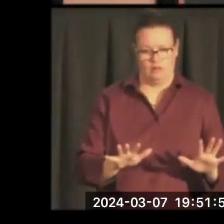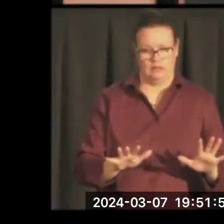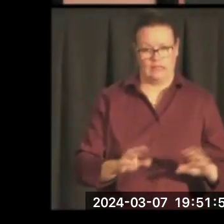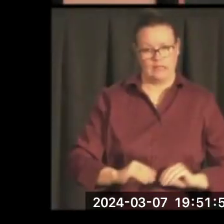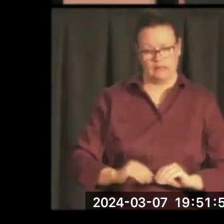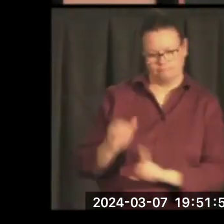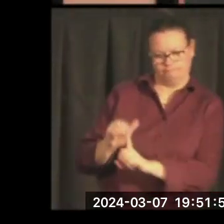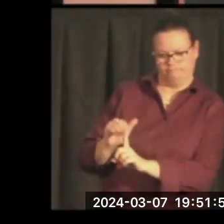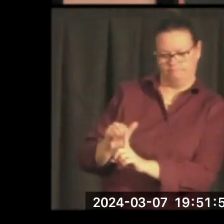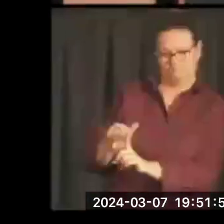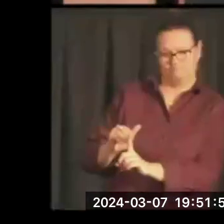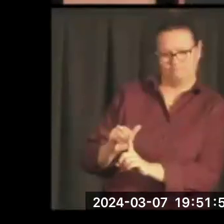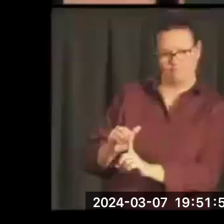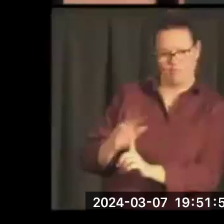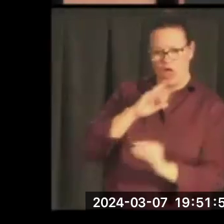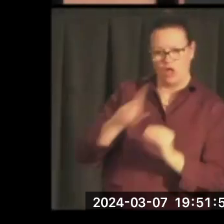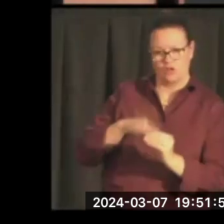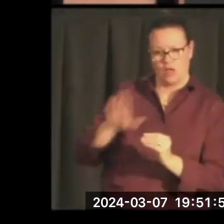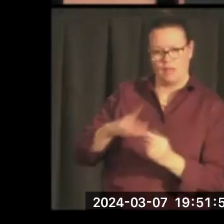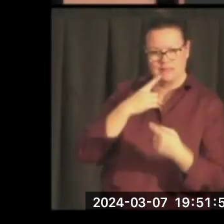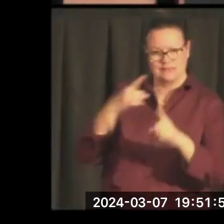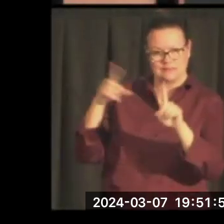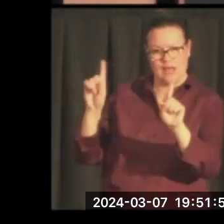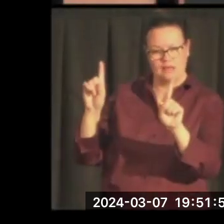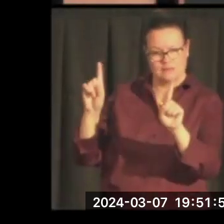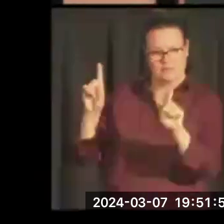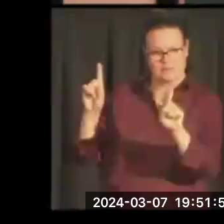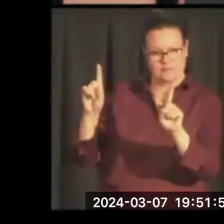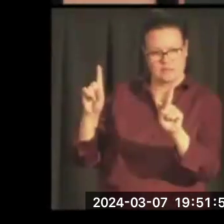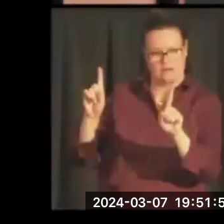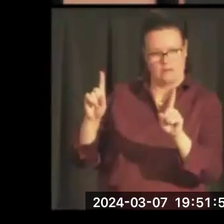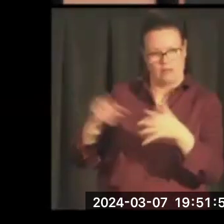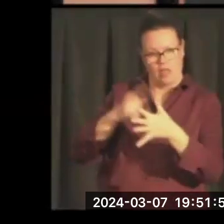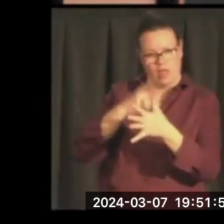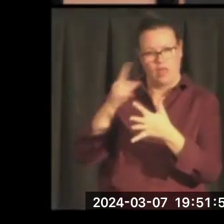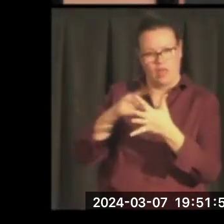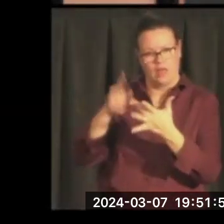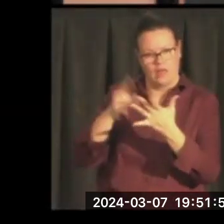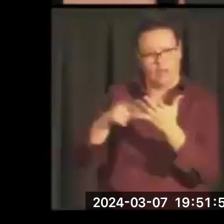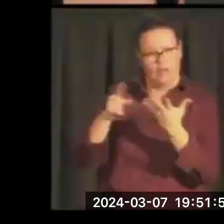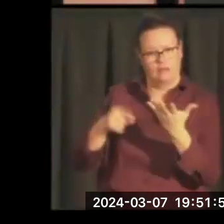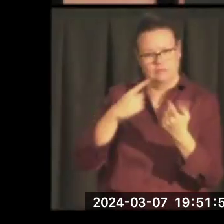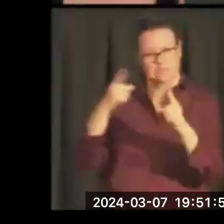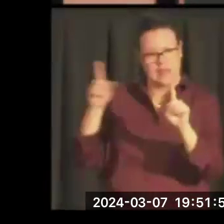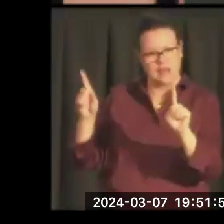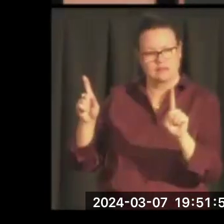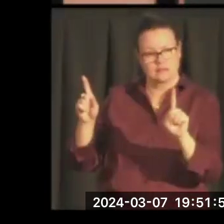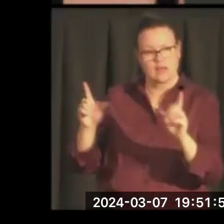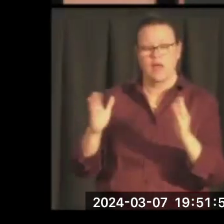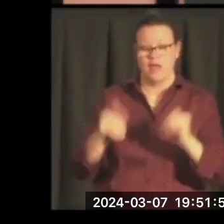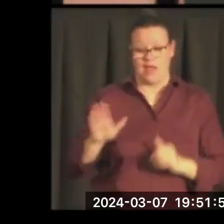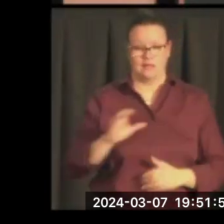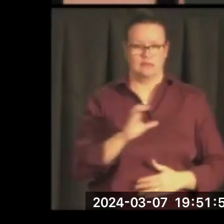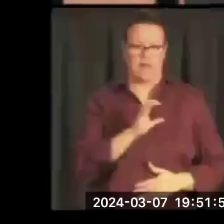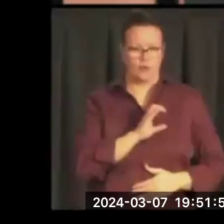about his level of achievement, and about his character. Even at an